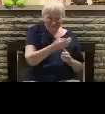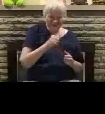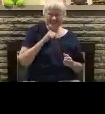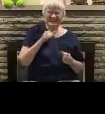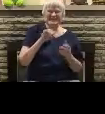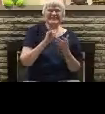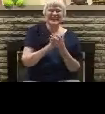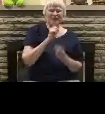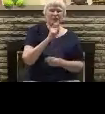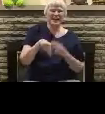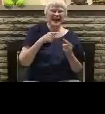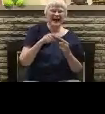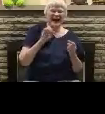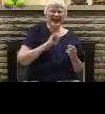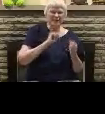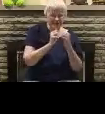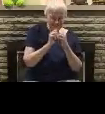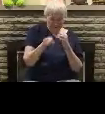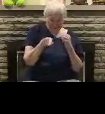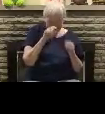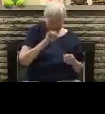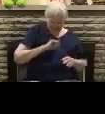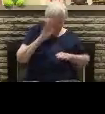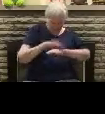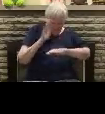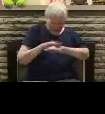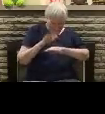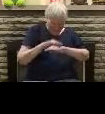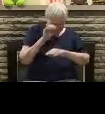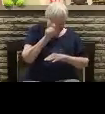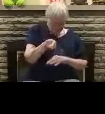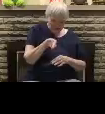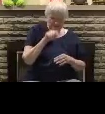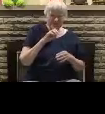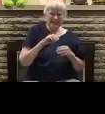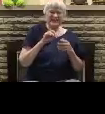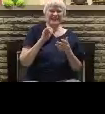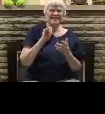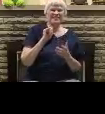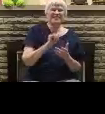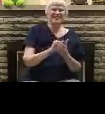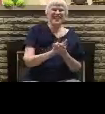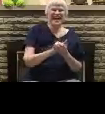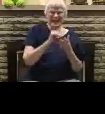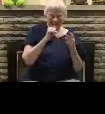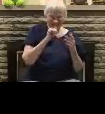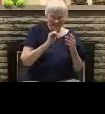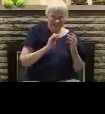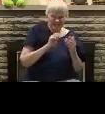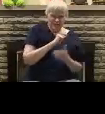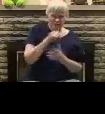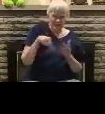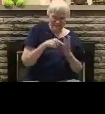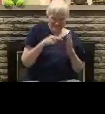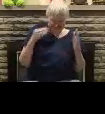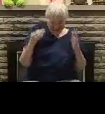ye not that when I was with you I told you these things and now ye know what withholdeth that he might be